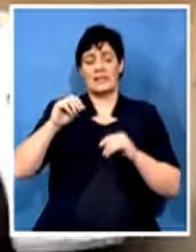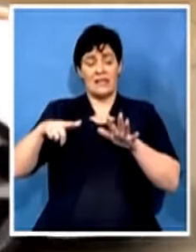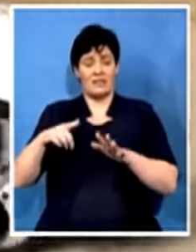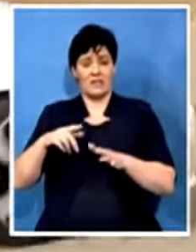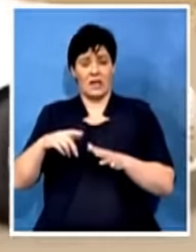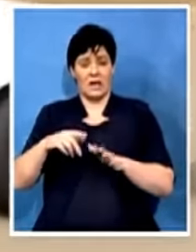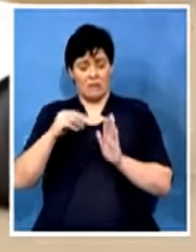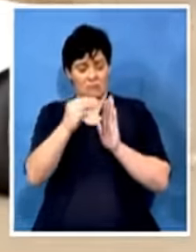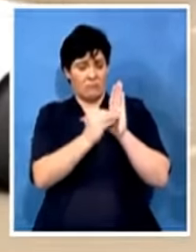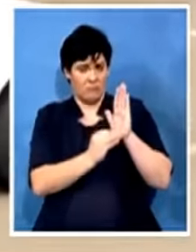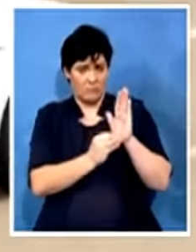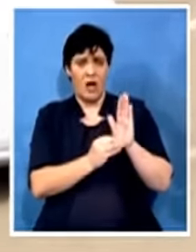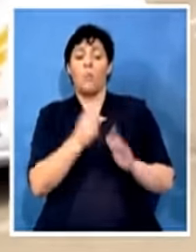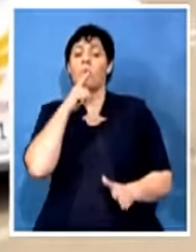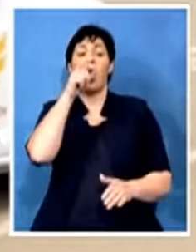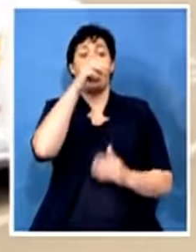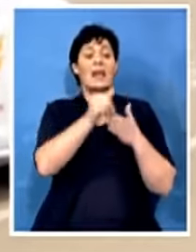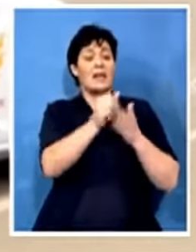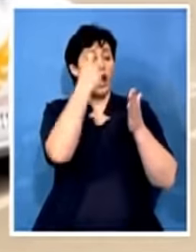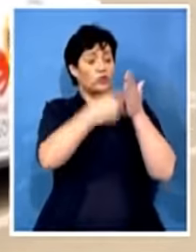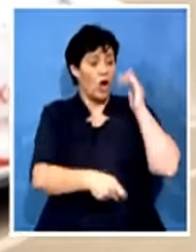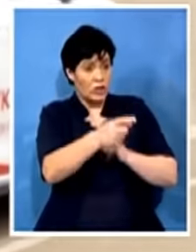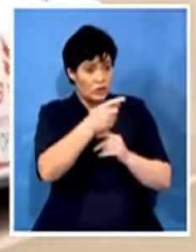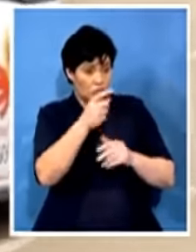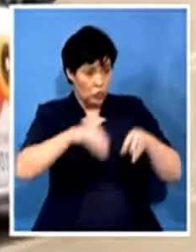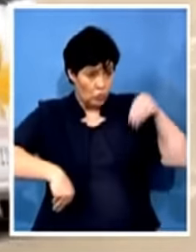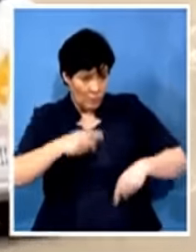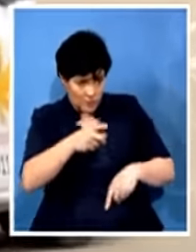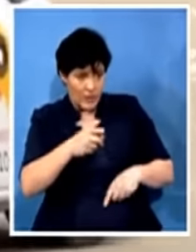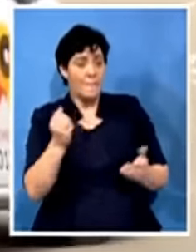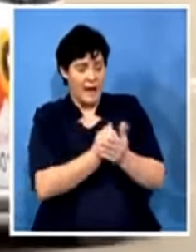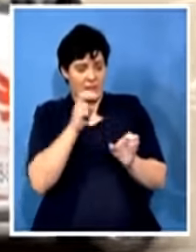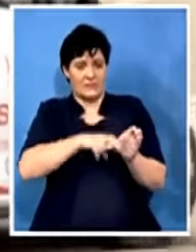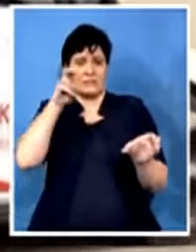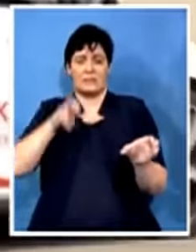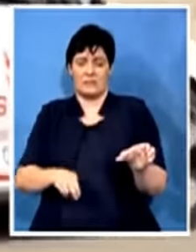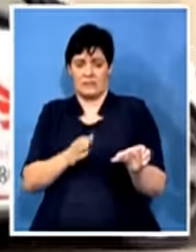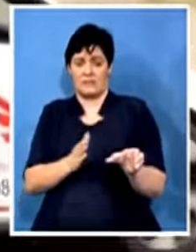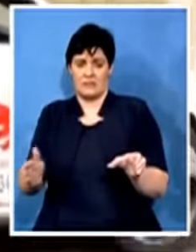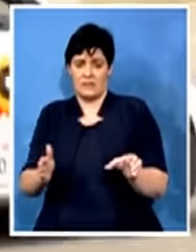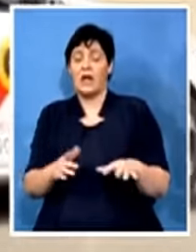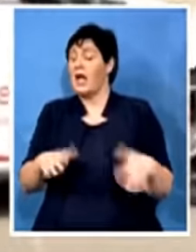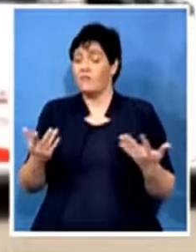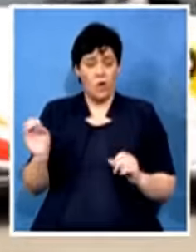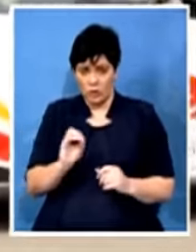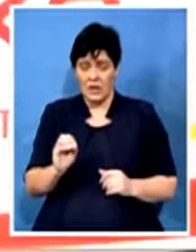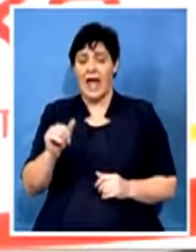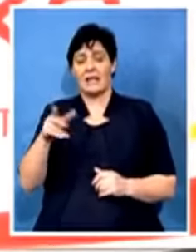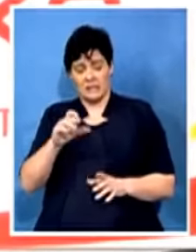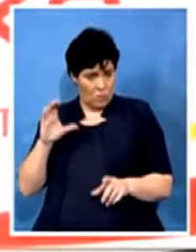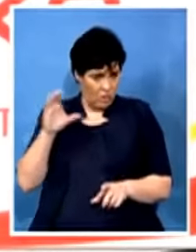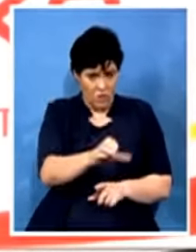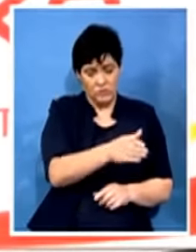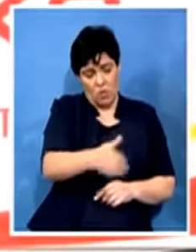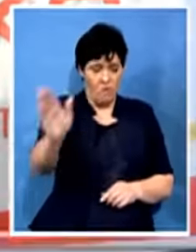corruption should voluntarily step aside. If not, the ANC will force them to step aside. But here's the conundrum, Blaine.